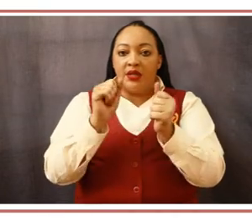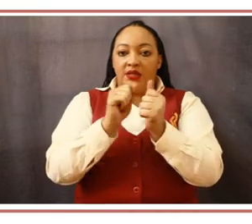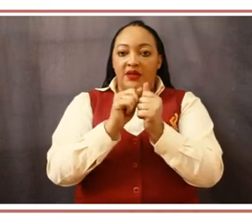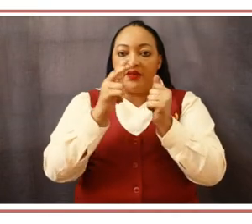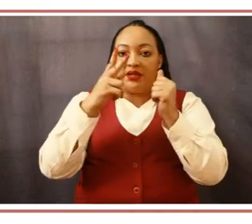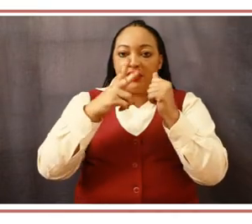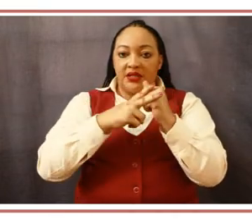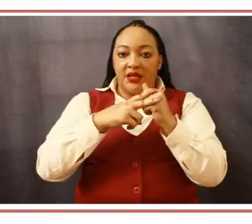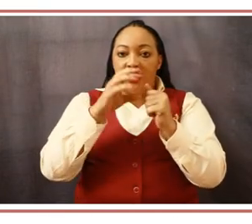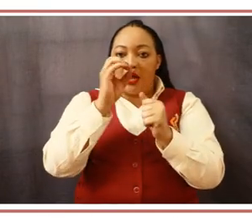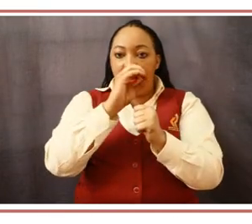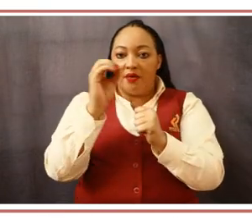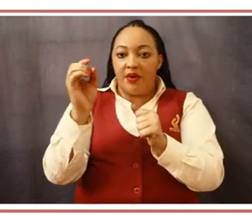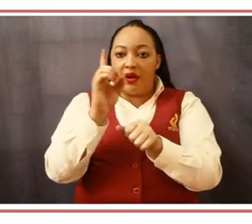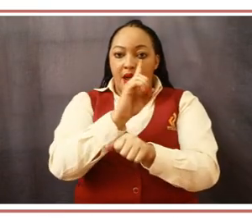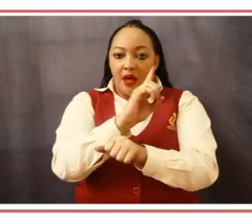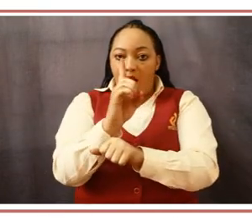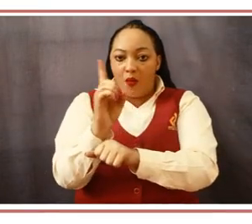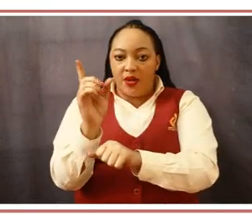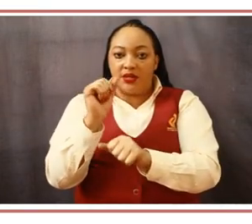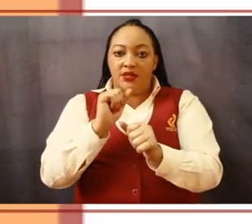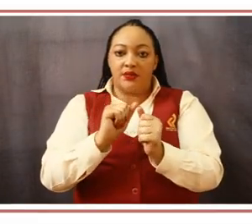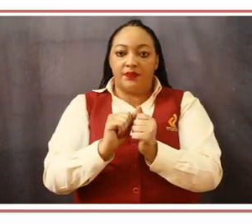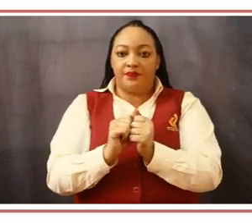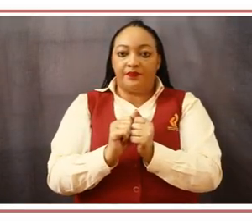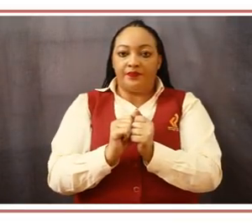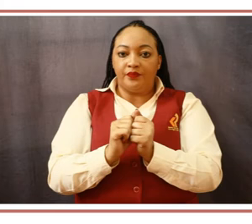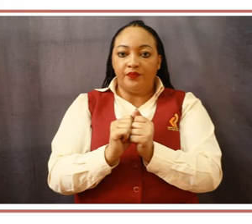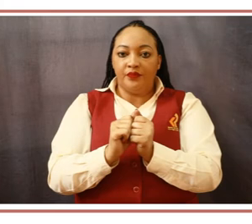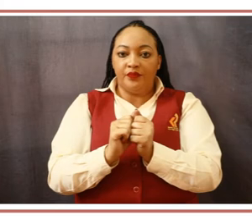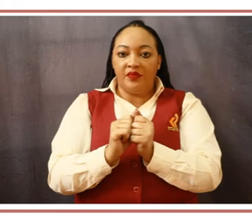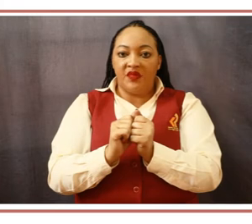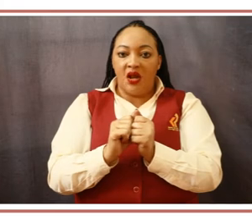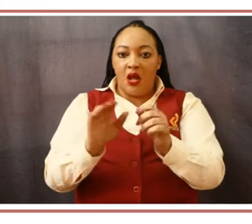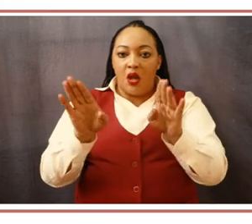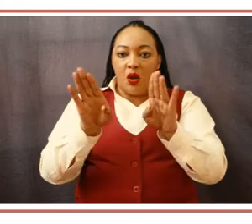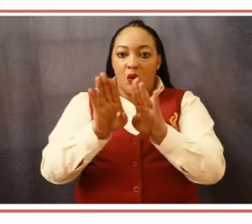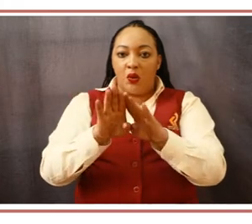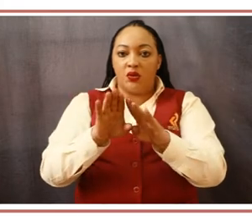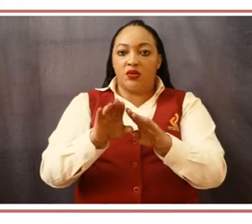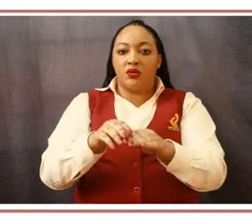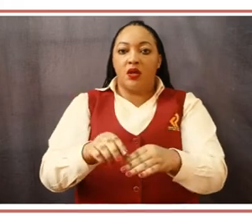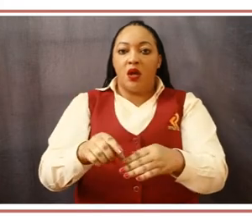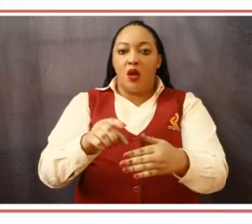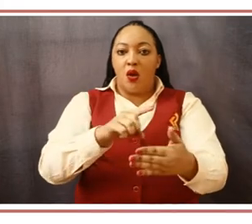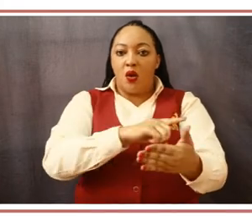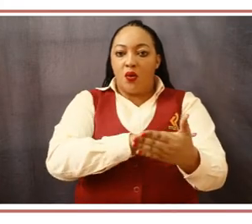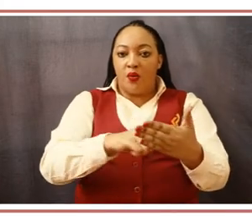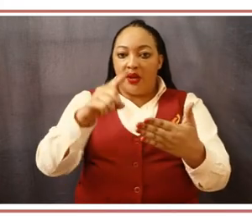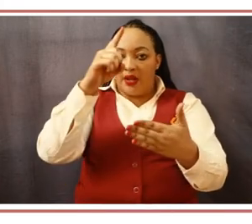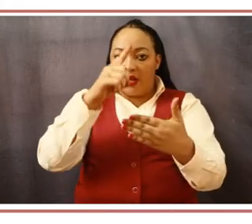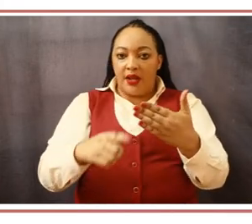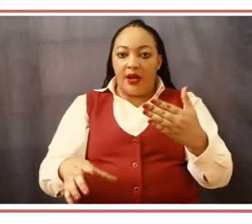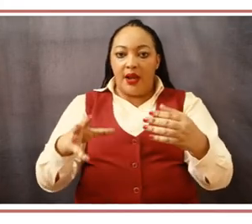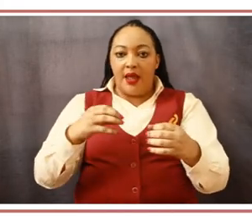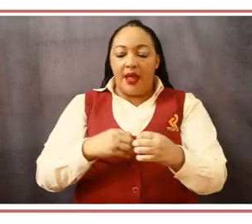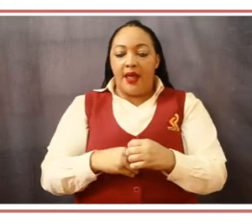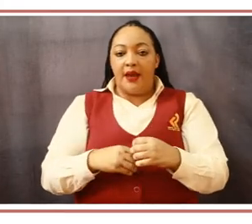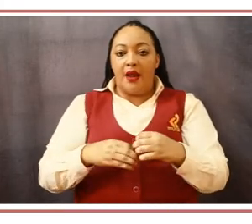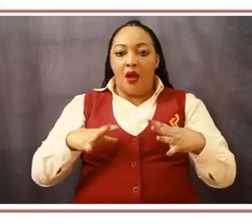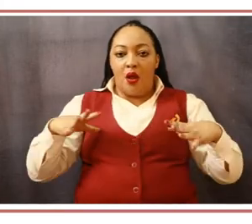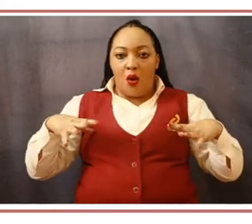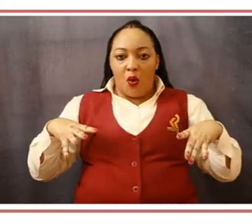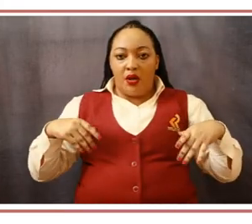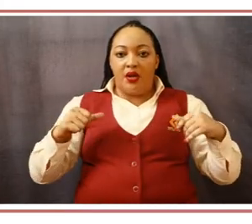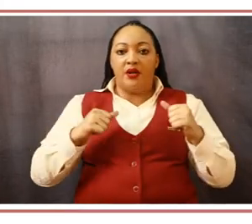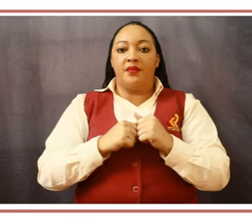777 577. When contacting us by telephone, you can expect that we will answer telephone calls within 30